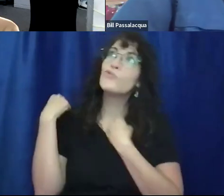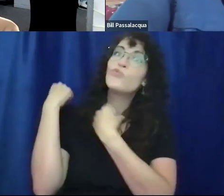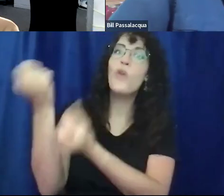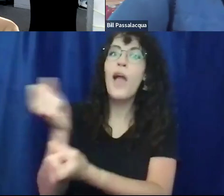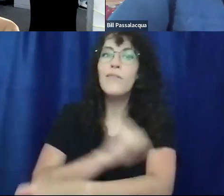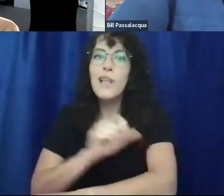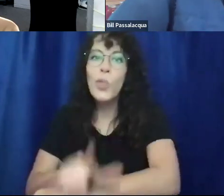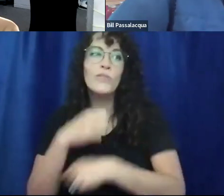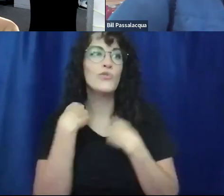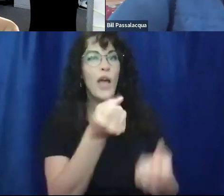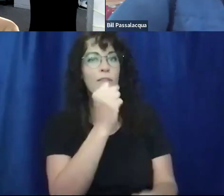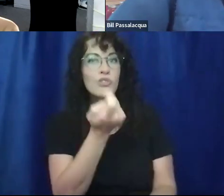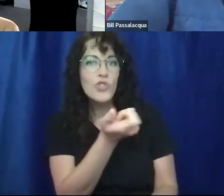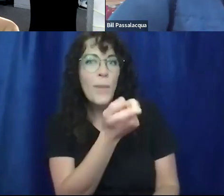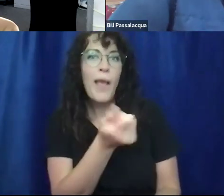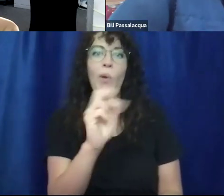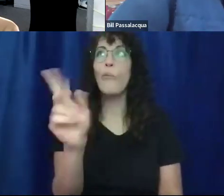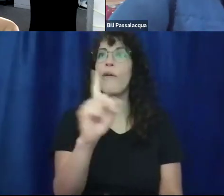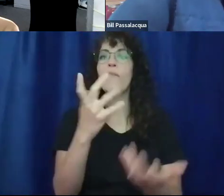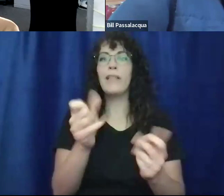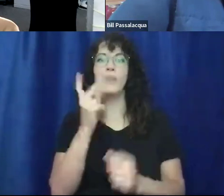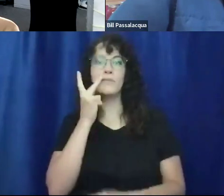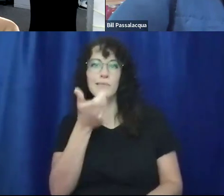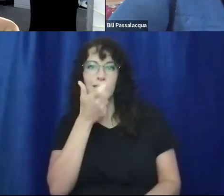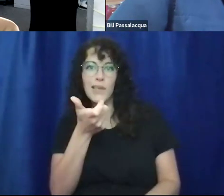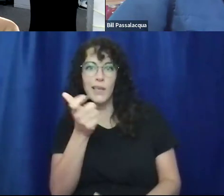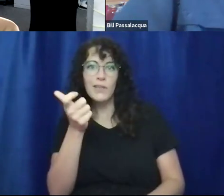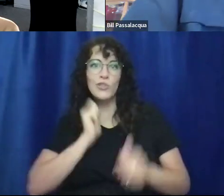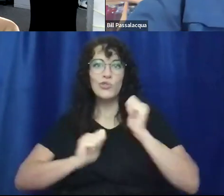Louis or Champaign or wherever to go see a show. They can see it in their own hometown.